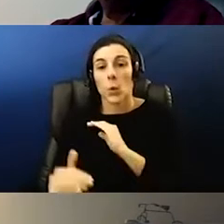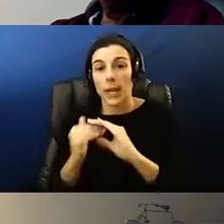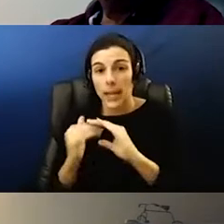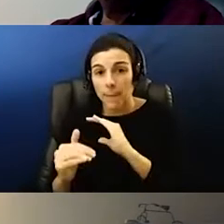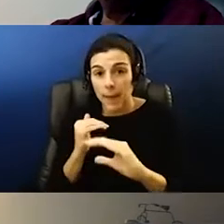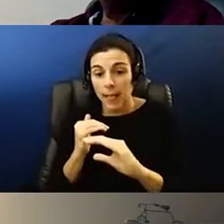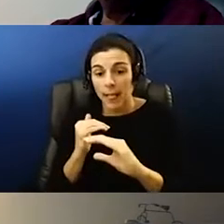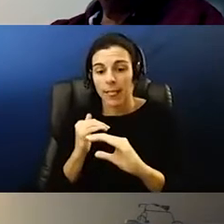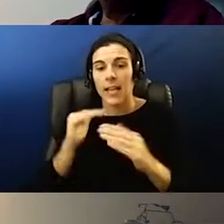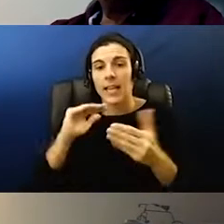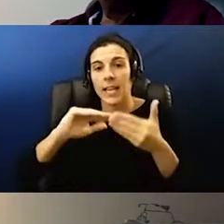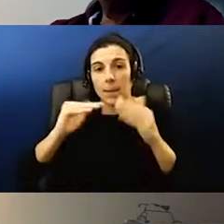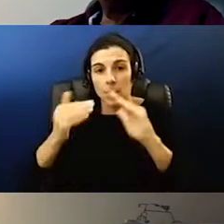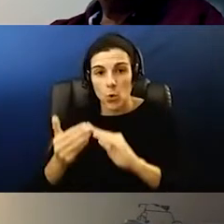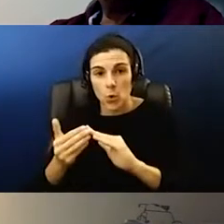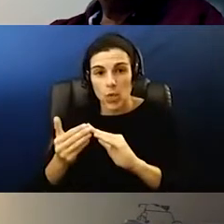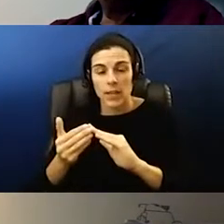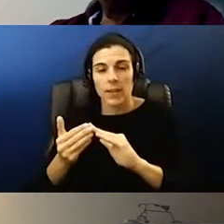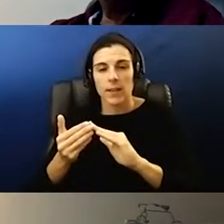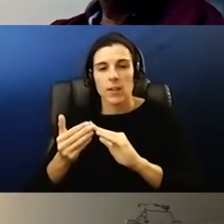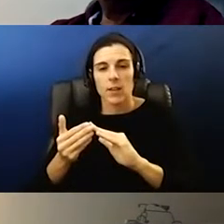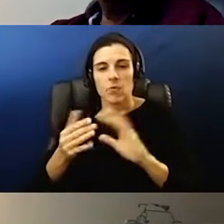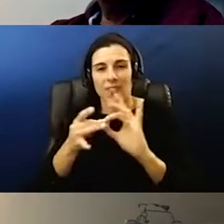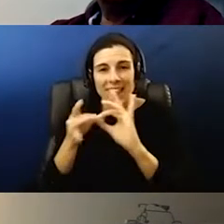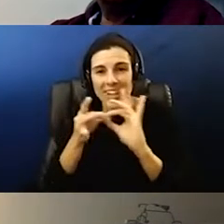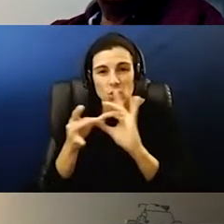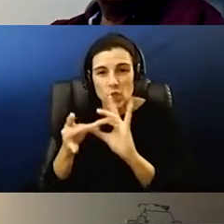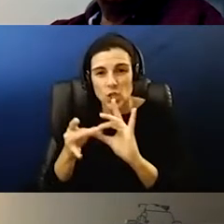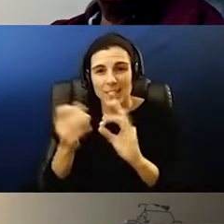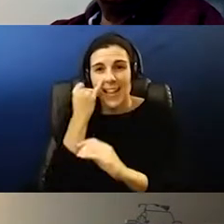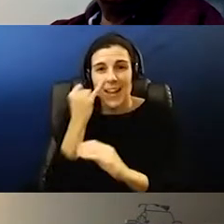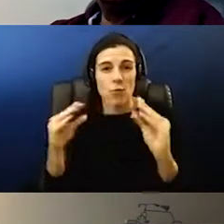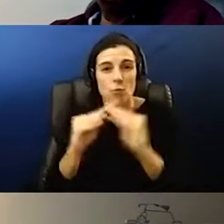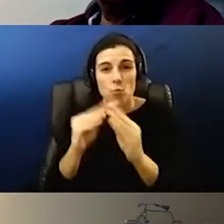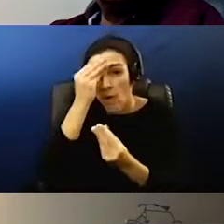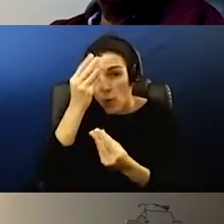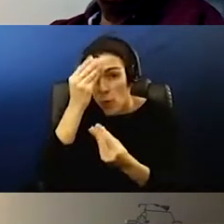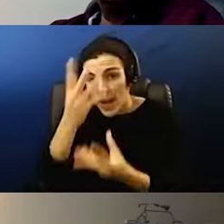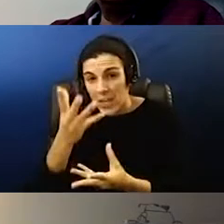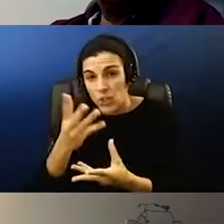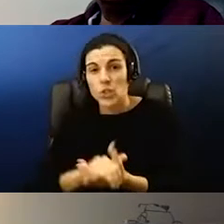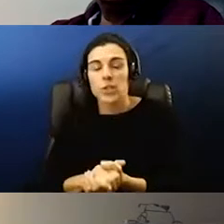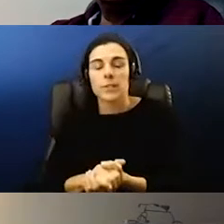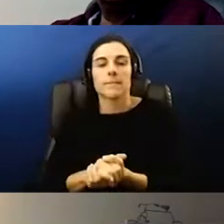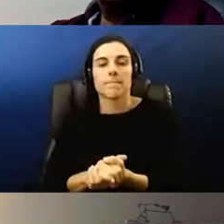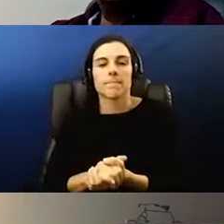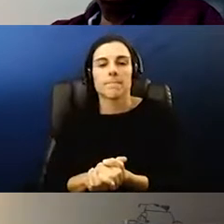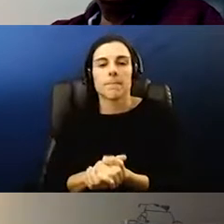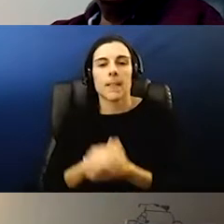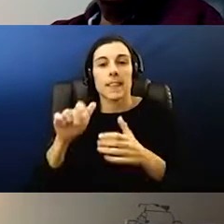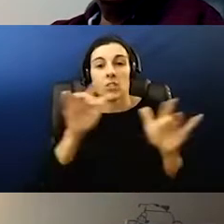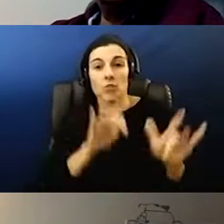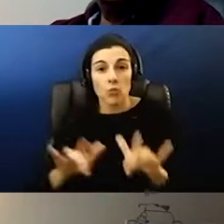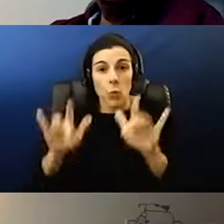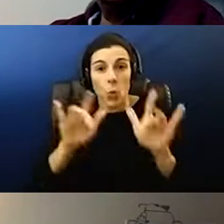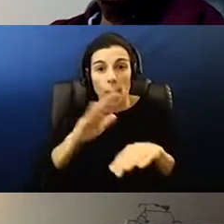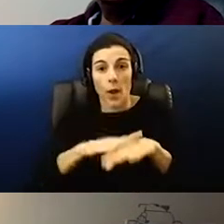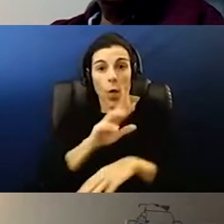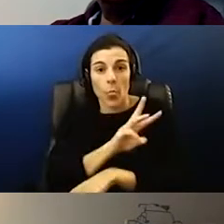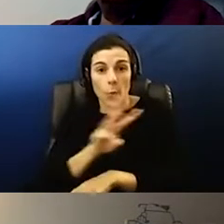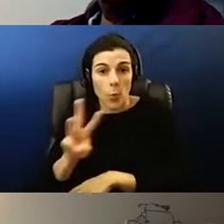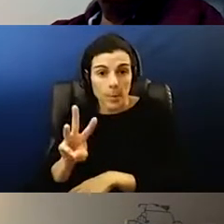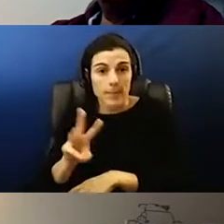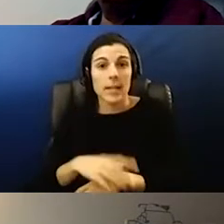relations at brownrockisd.org if you feel like there's some some more information we need to be putting out there uh this will be recorded and on our website so